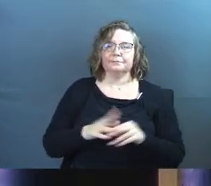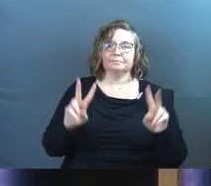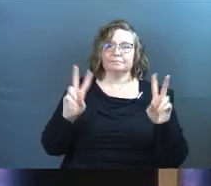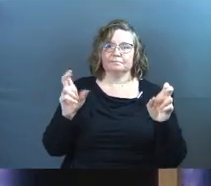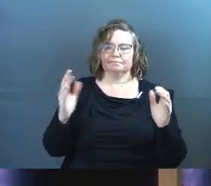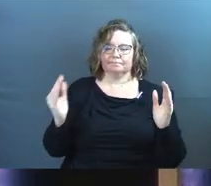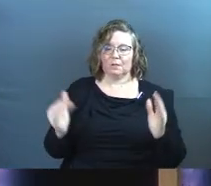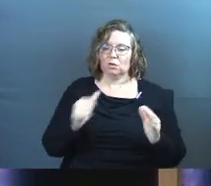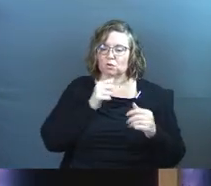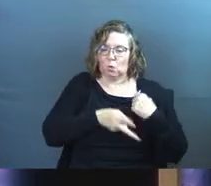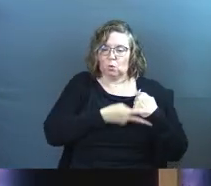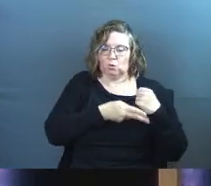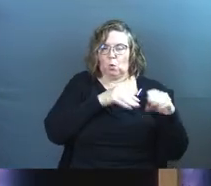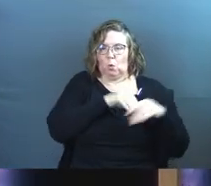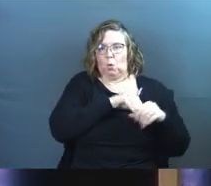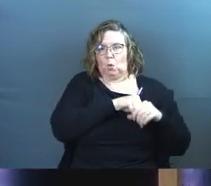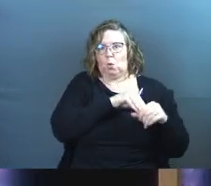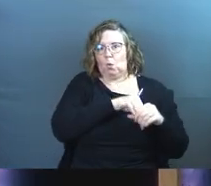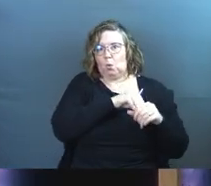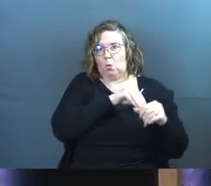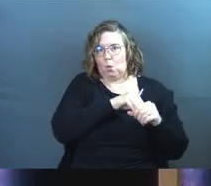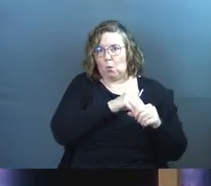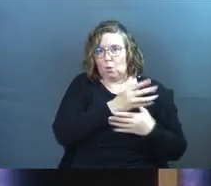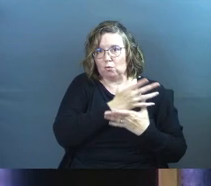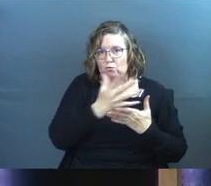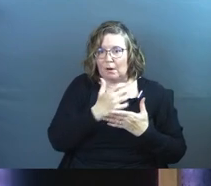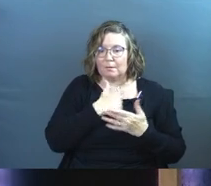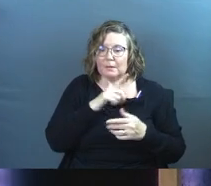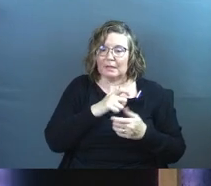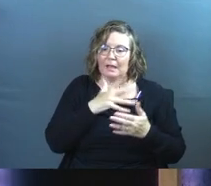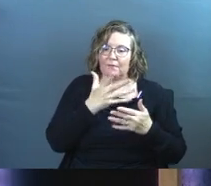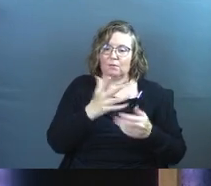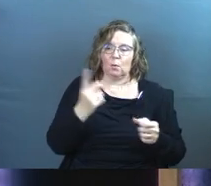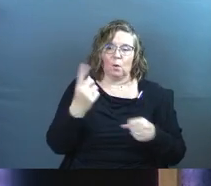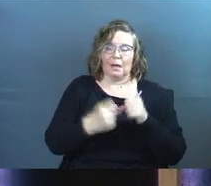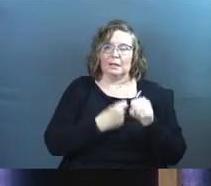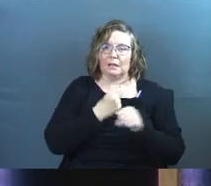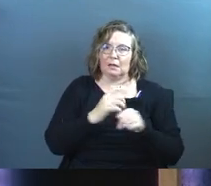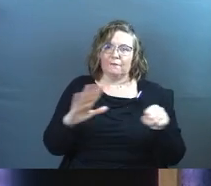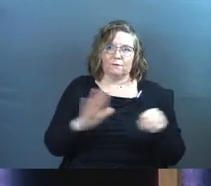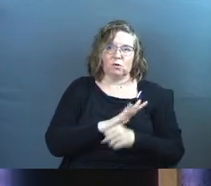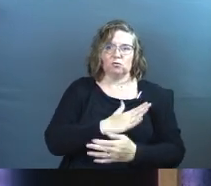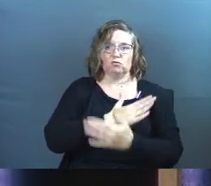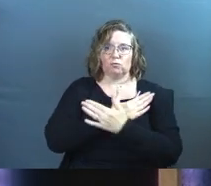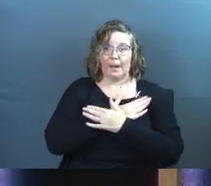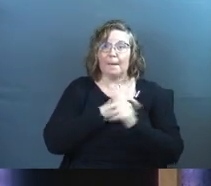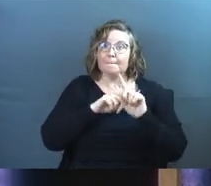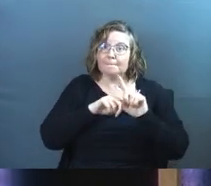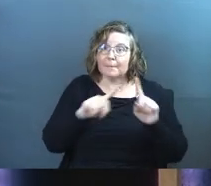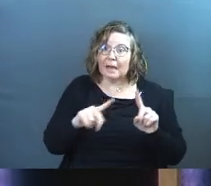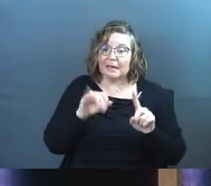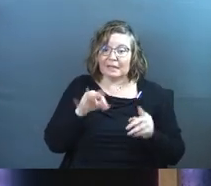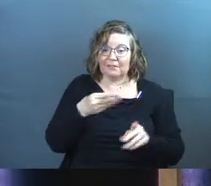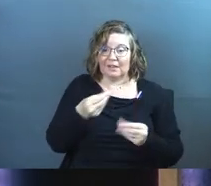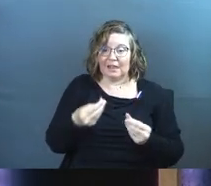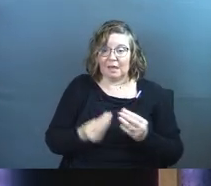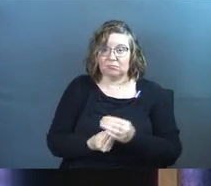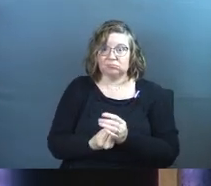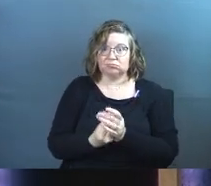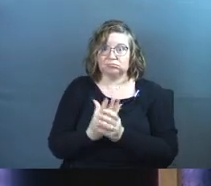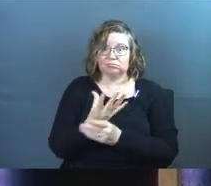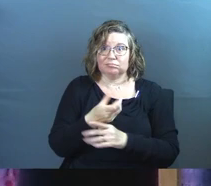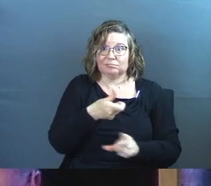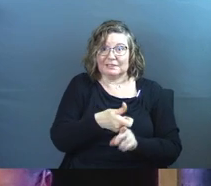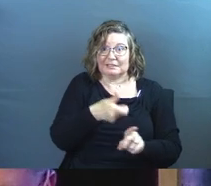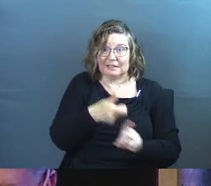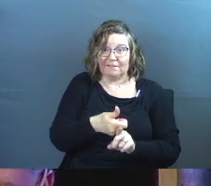own or gather the grapes from your unpruned vines. The land must have a year of complete rest, but you may eat whatever the land produces on its